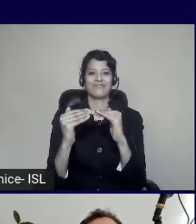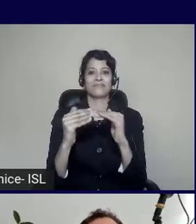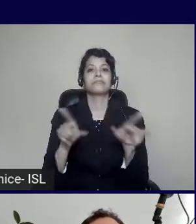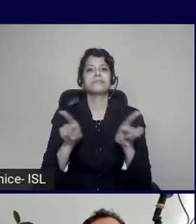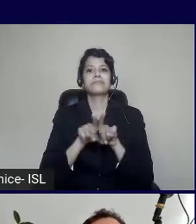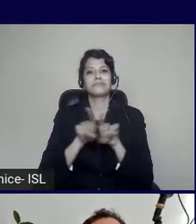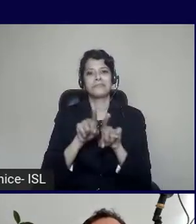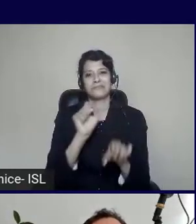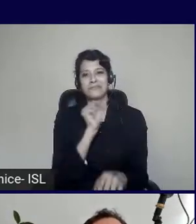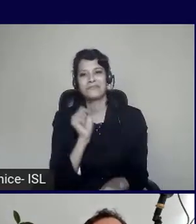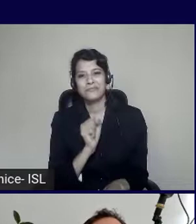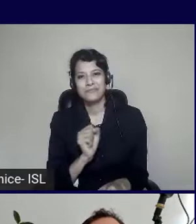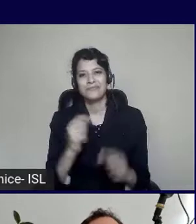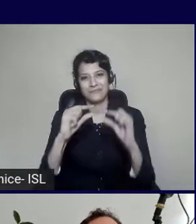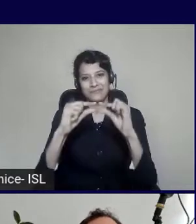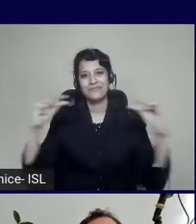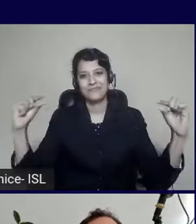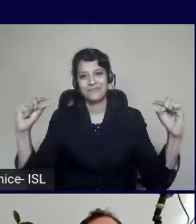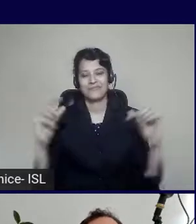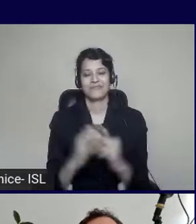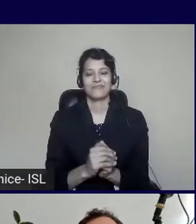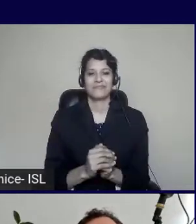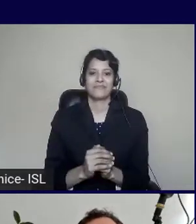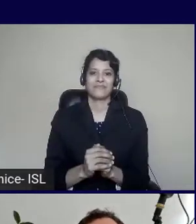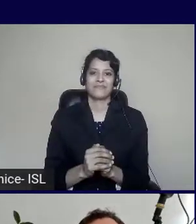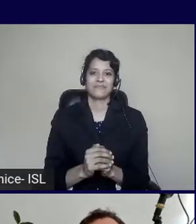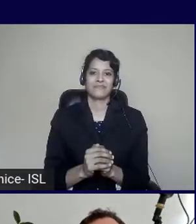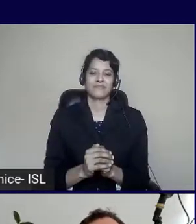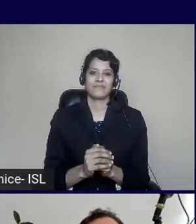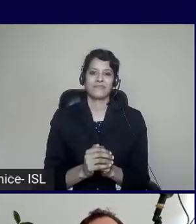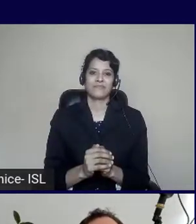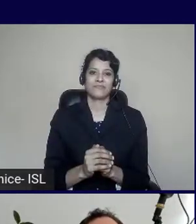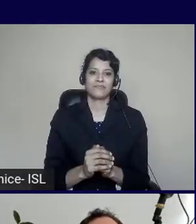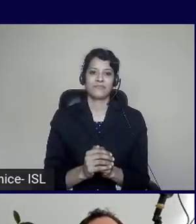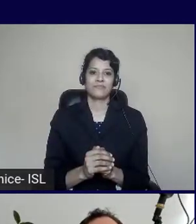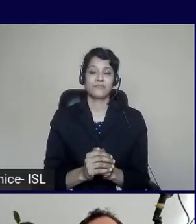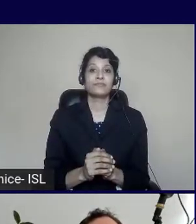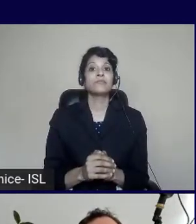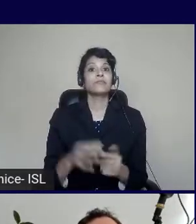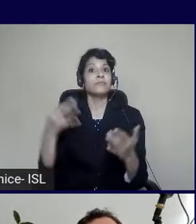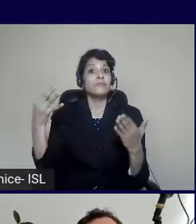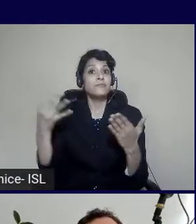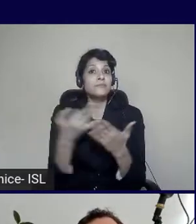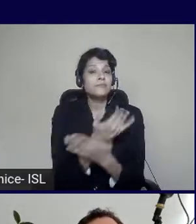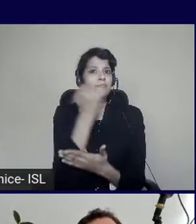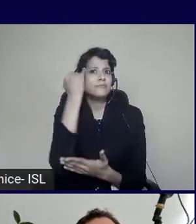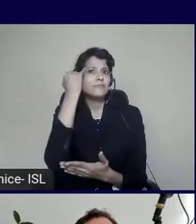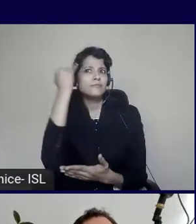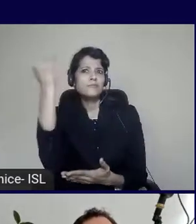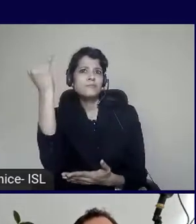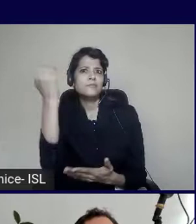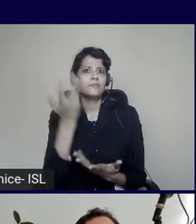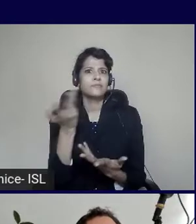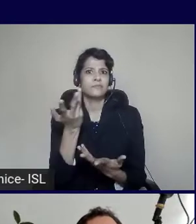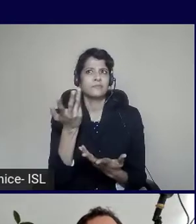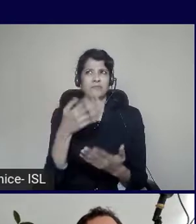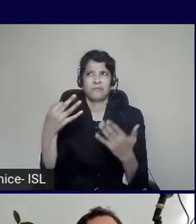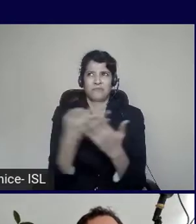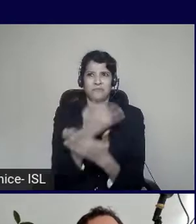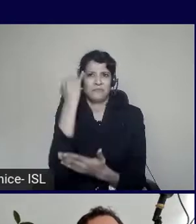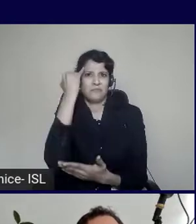And this is all about how innovation, this talk, can lead to increased revenue. And I know what you're saying, Rory,